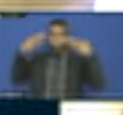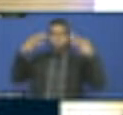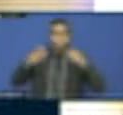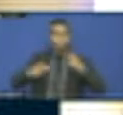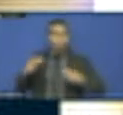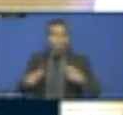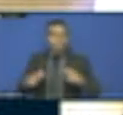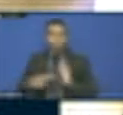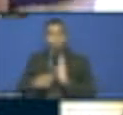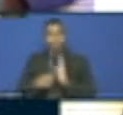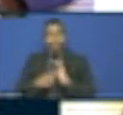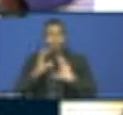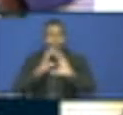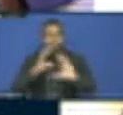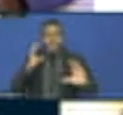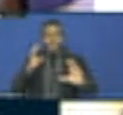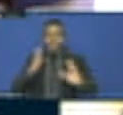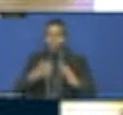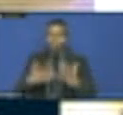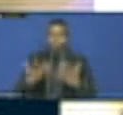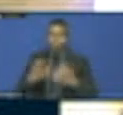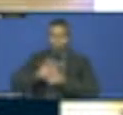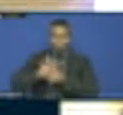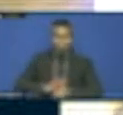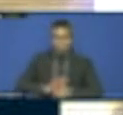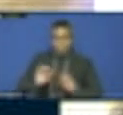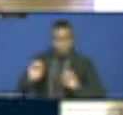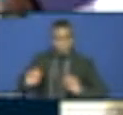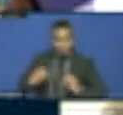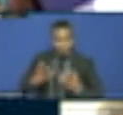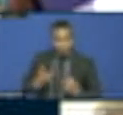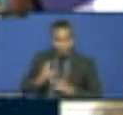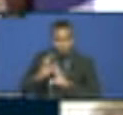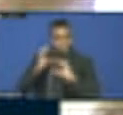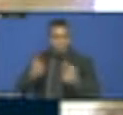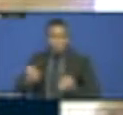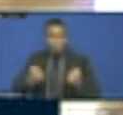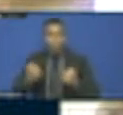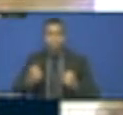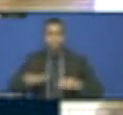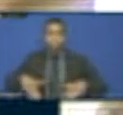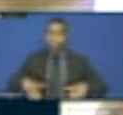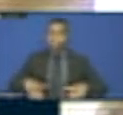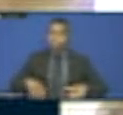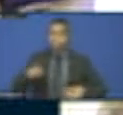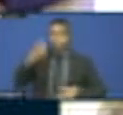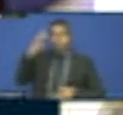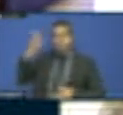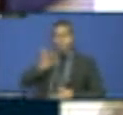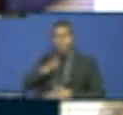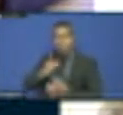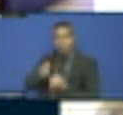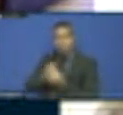distance service, meaning inter-regional connectivity. But that doesn't solve the issue of urban